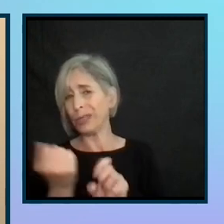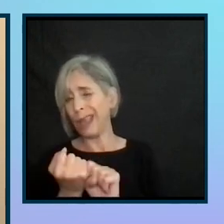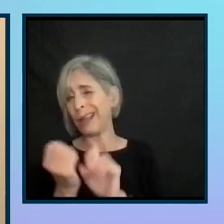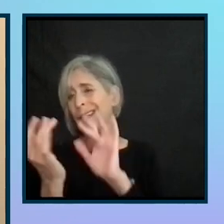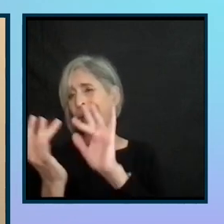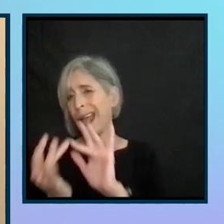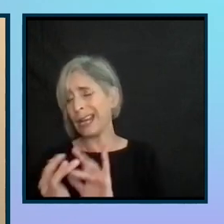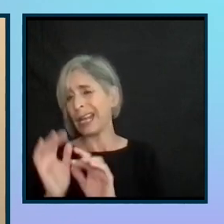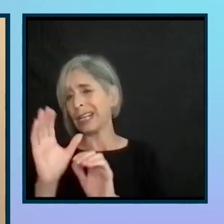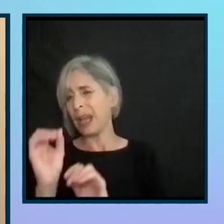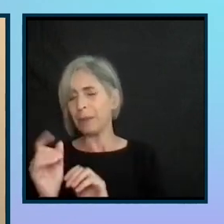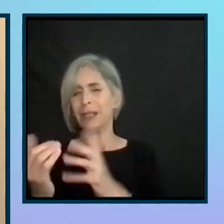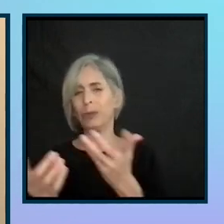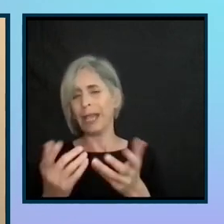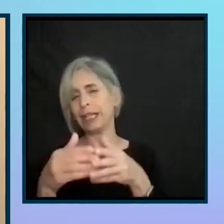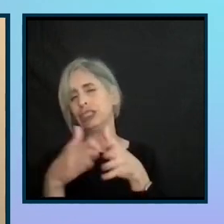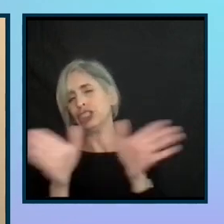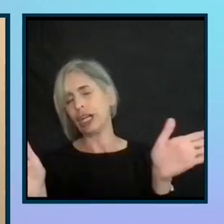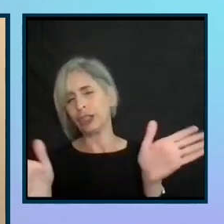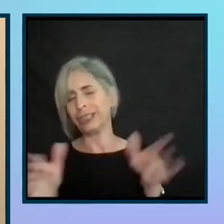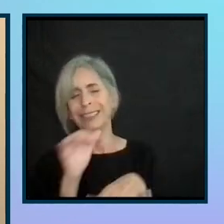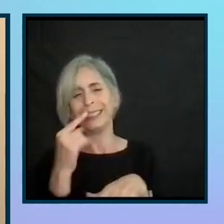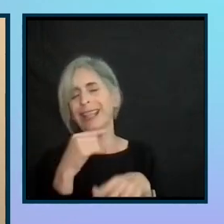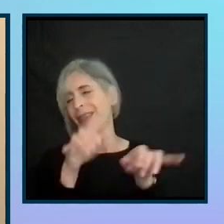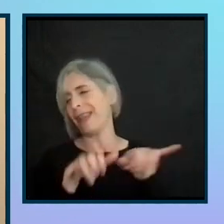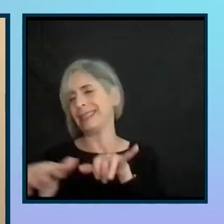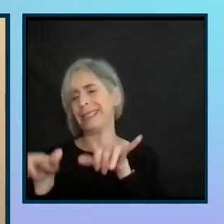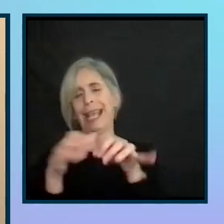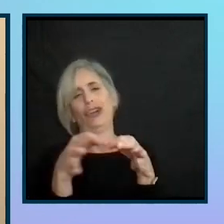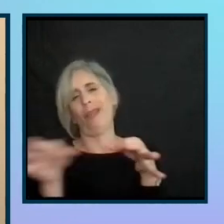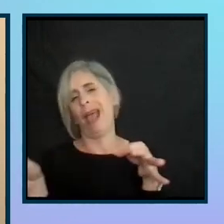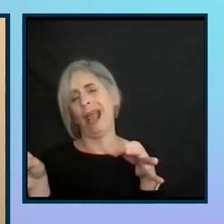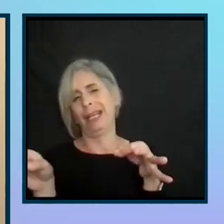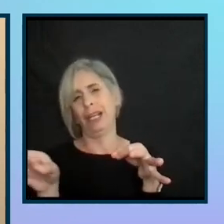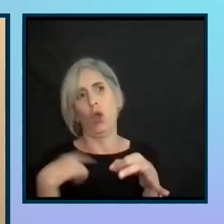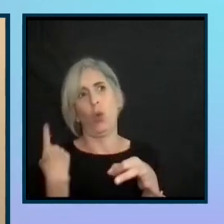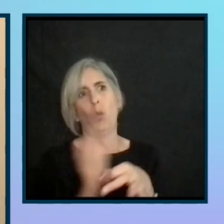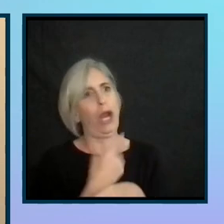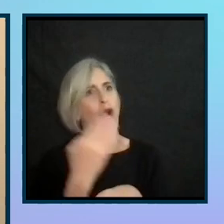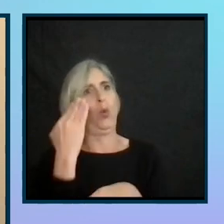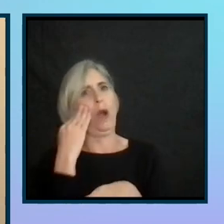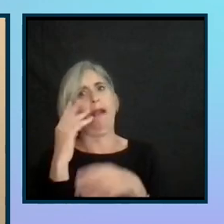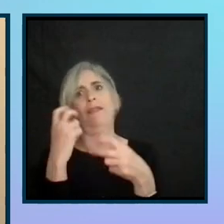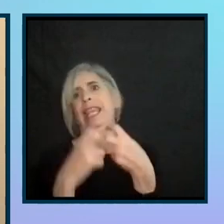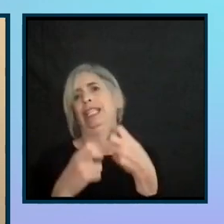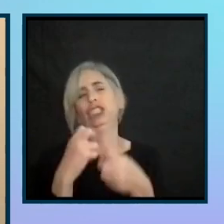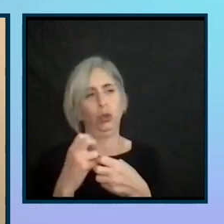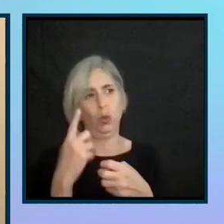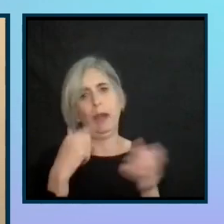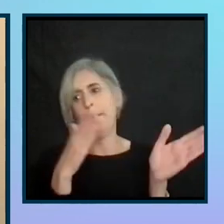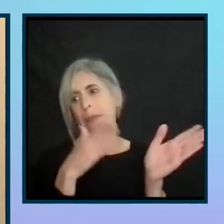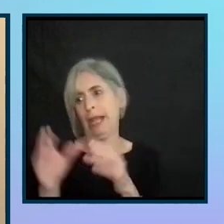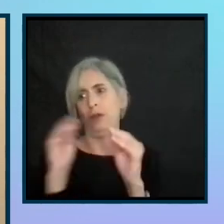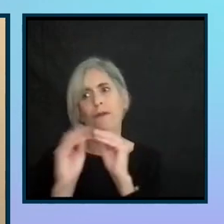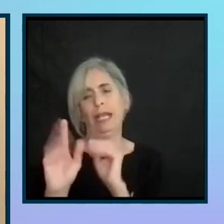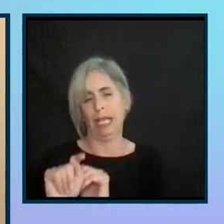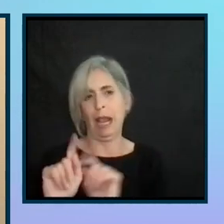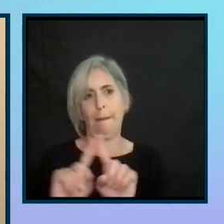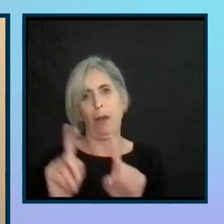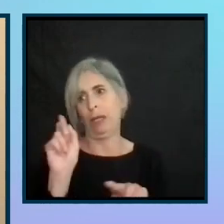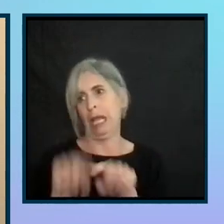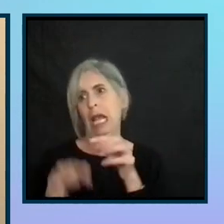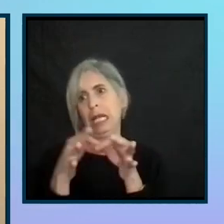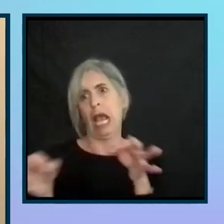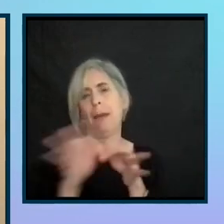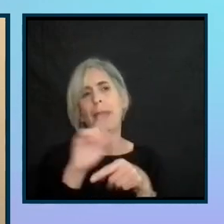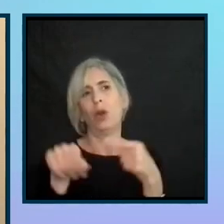companies about accessibility, it didn't say that standard line of we're aware of the issue, we plan to fix it, but we can't comment